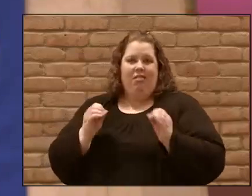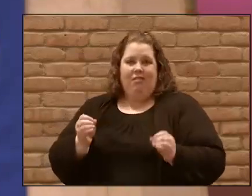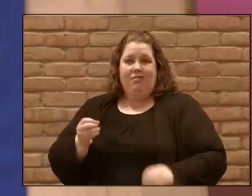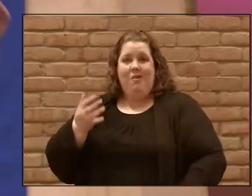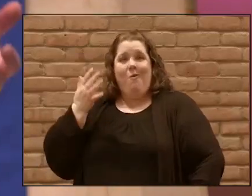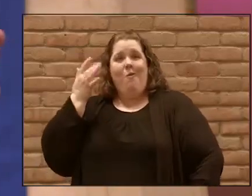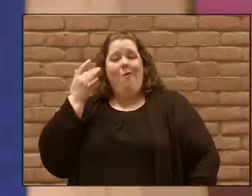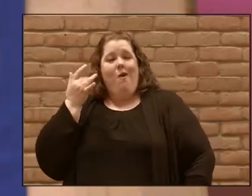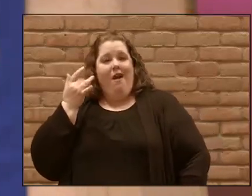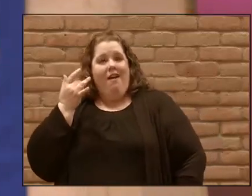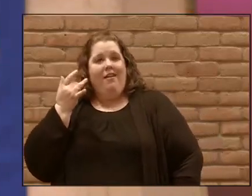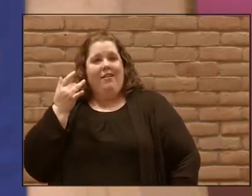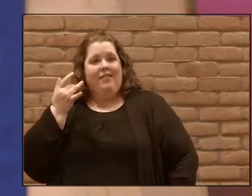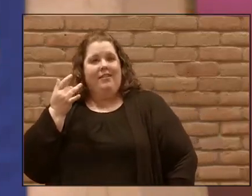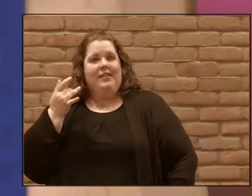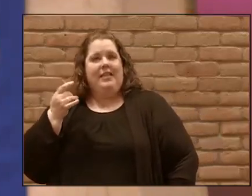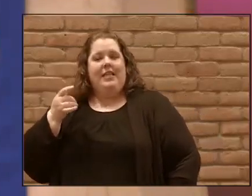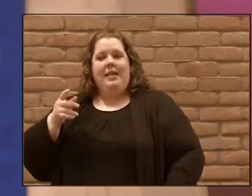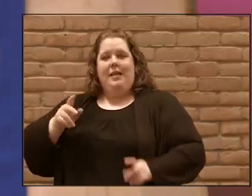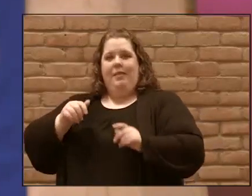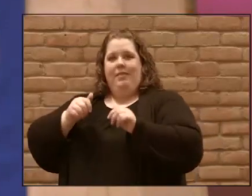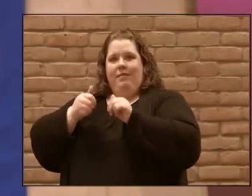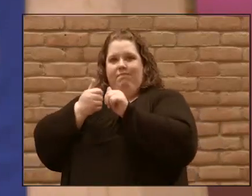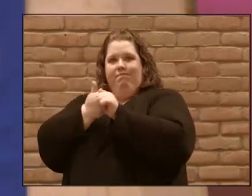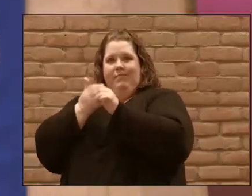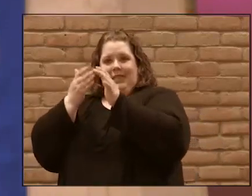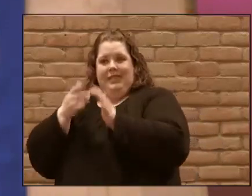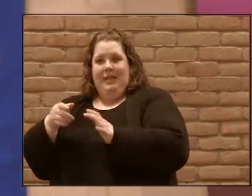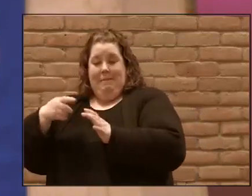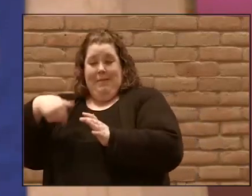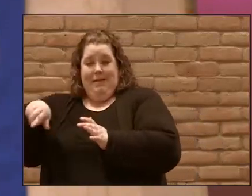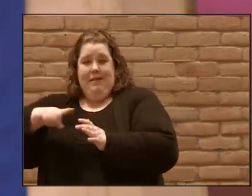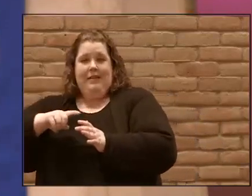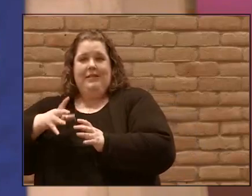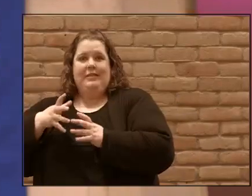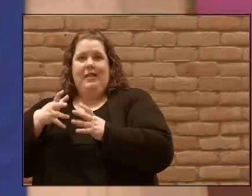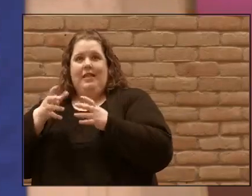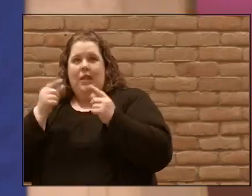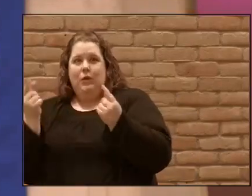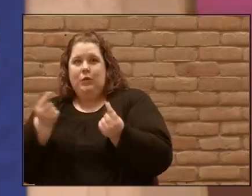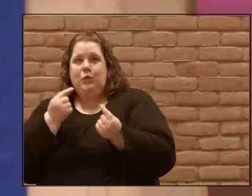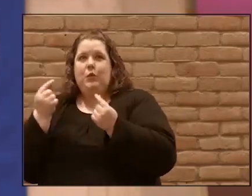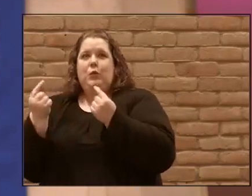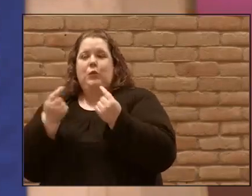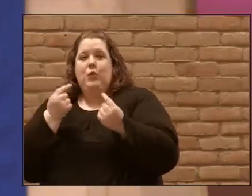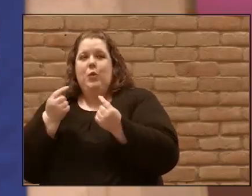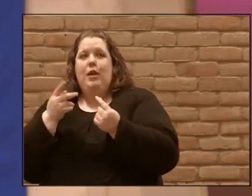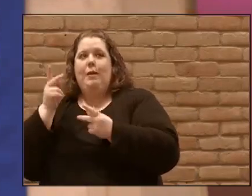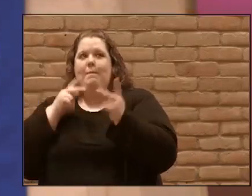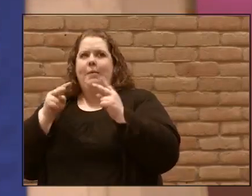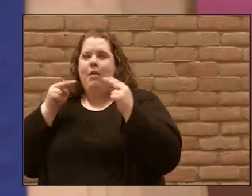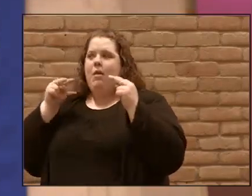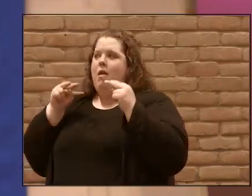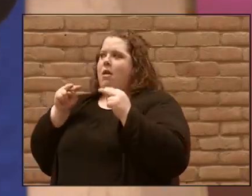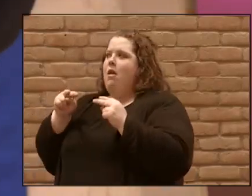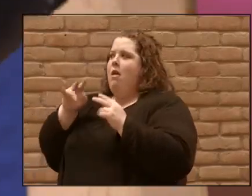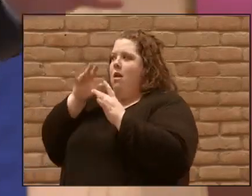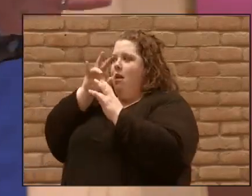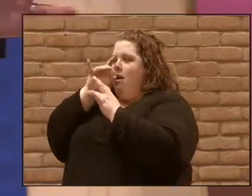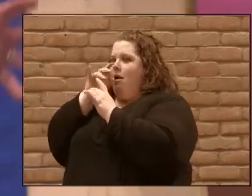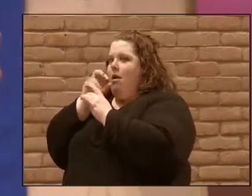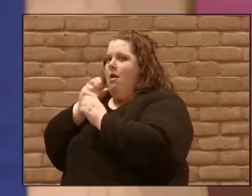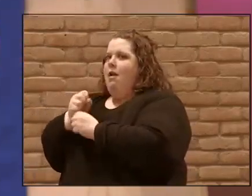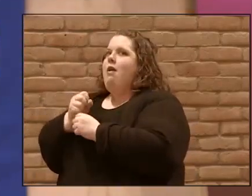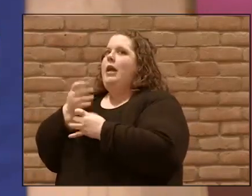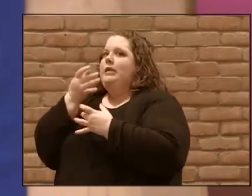was attractive to the culture around them because it was so counter-cultural. And so as the people